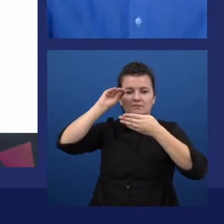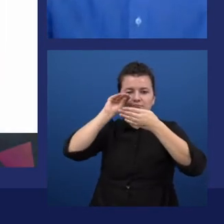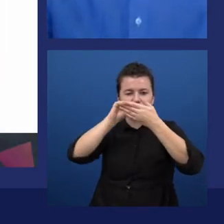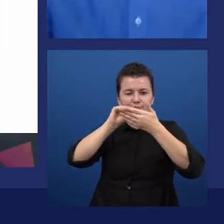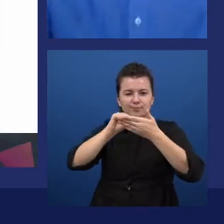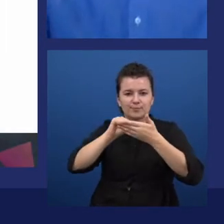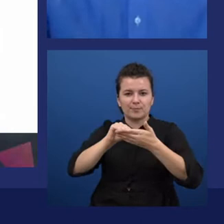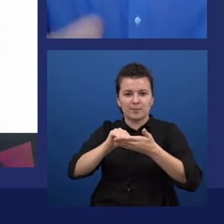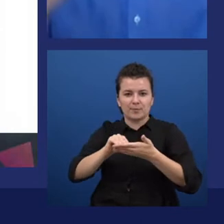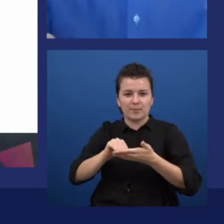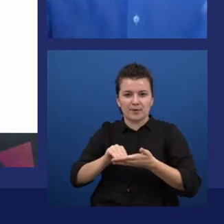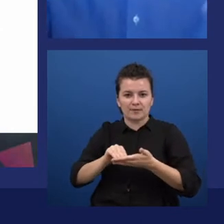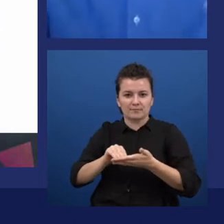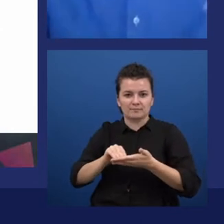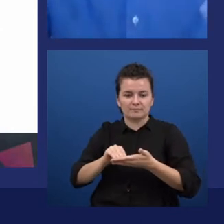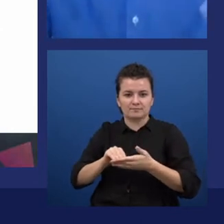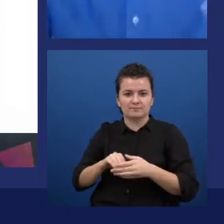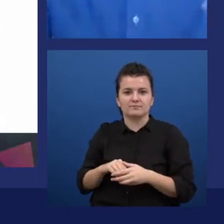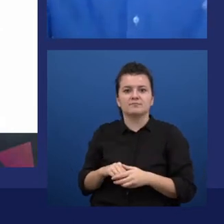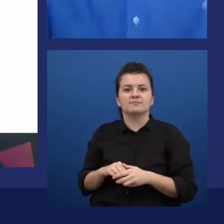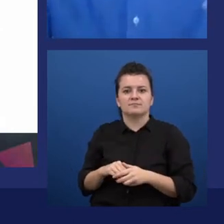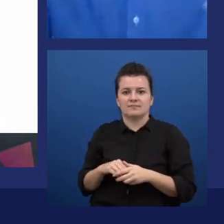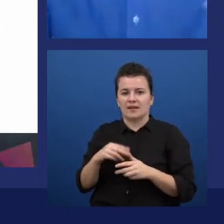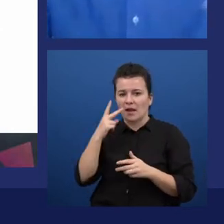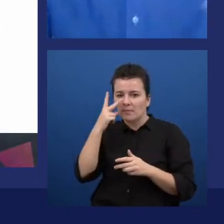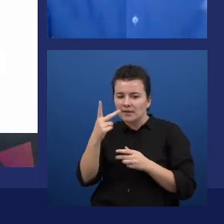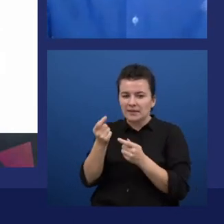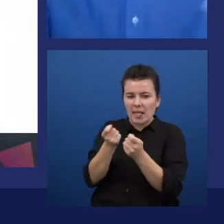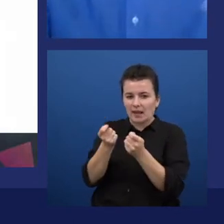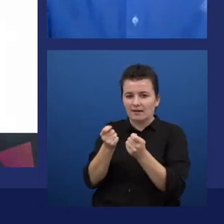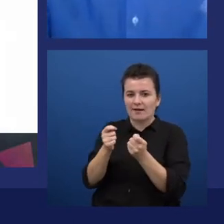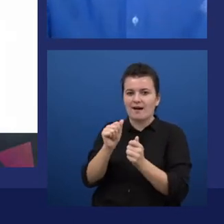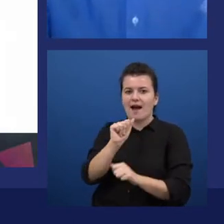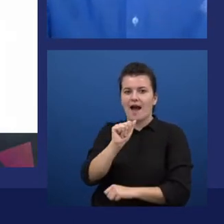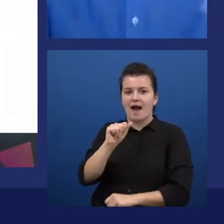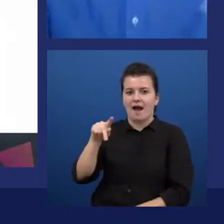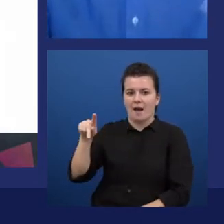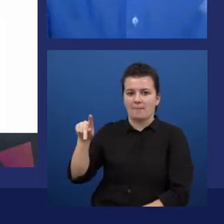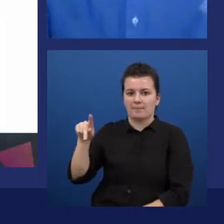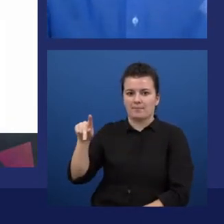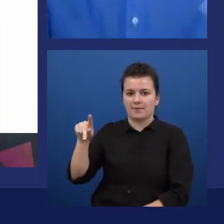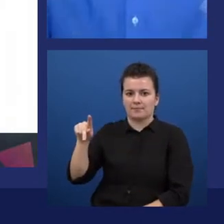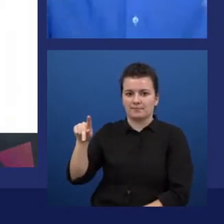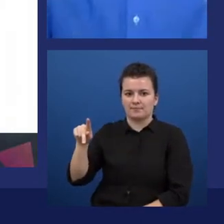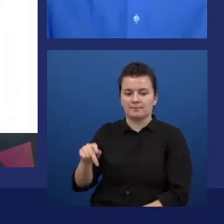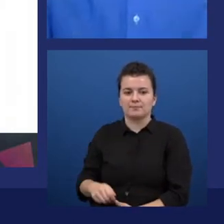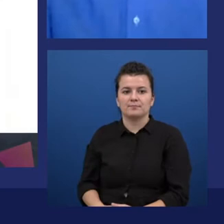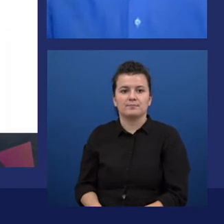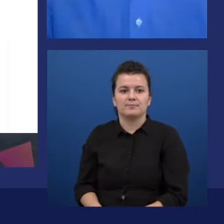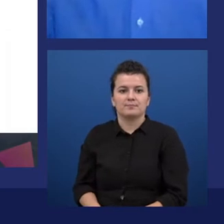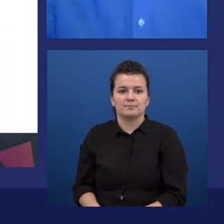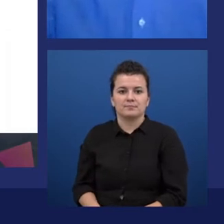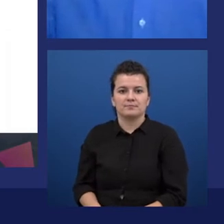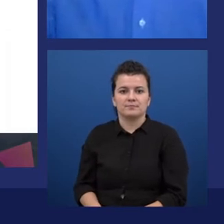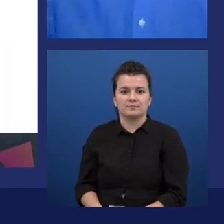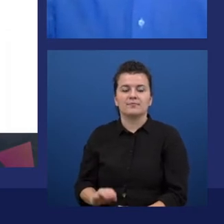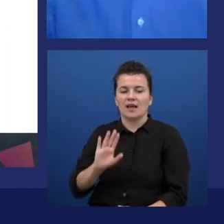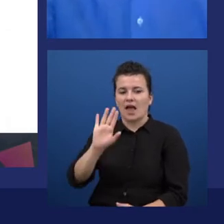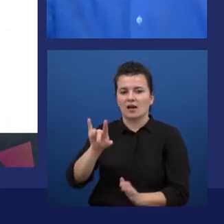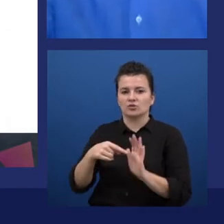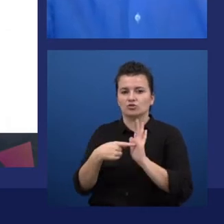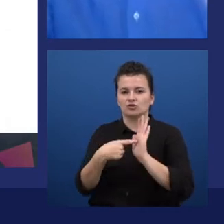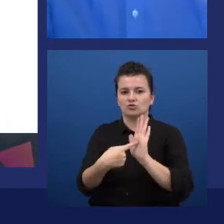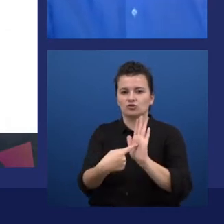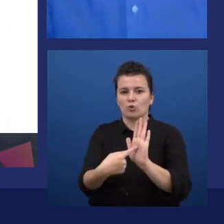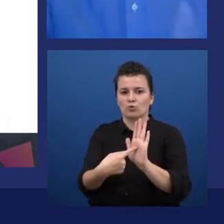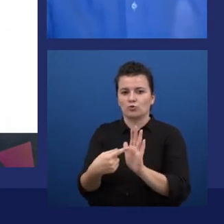little simulator of the app that shows exactly this in action, which I'm going to show you in a moment. So let